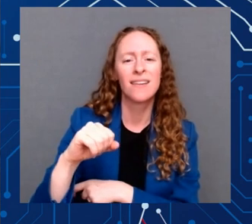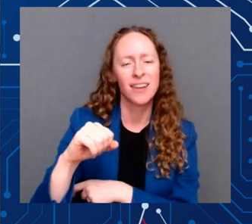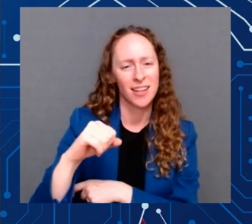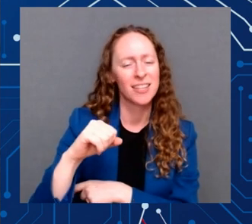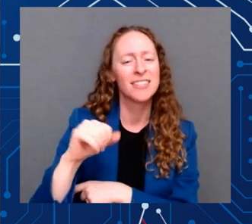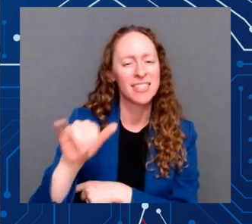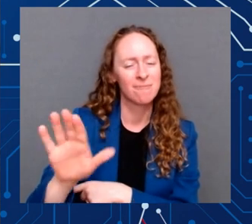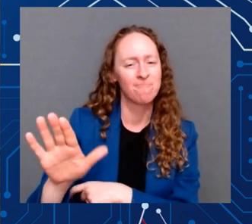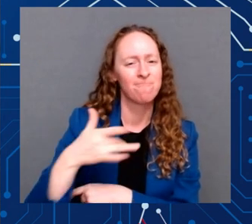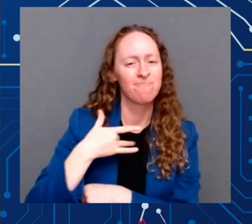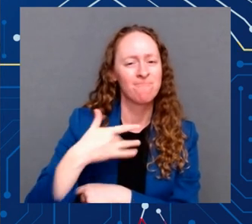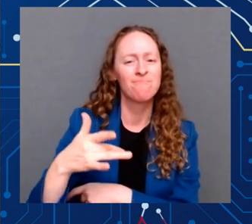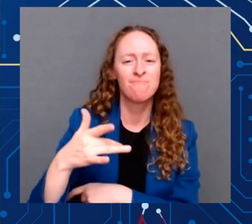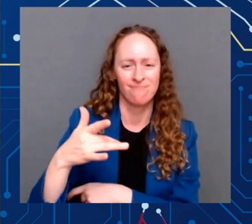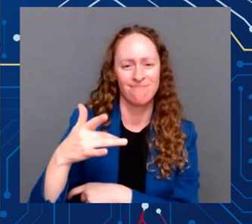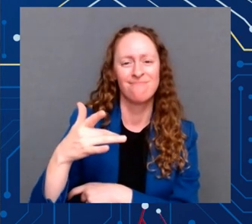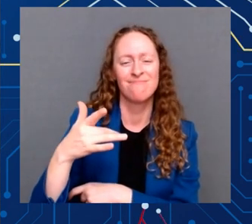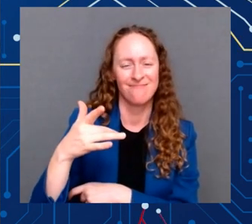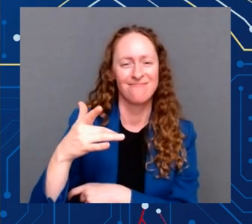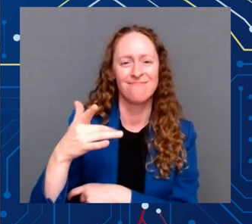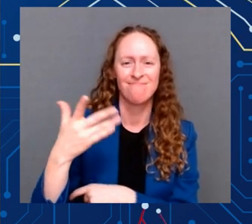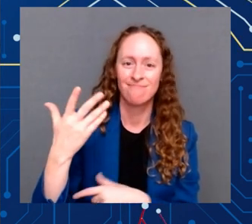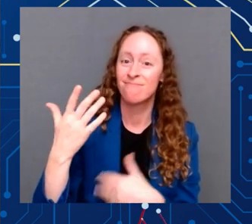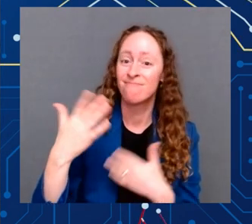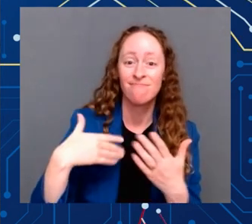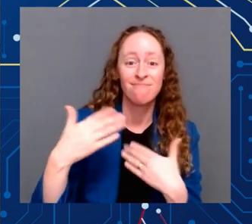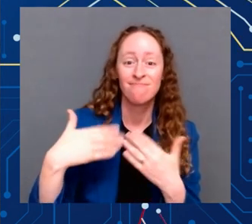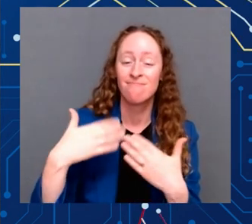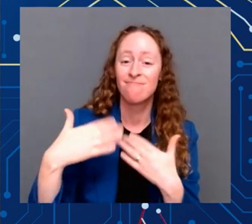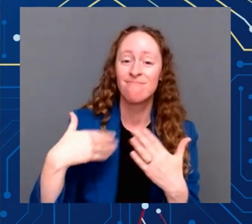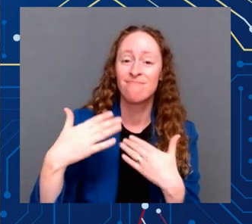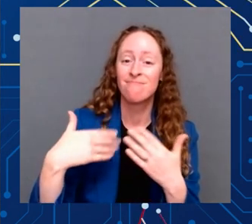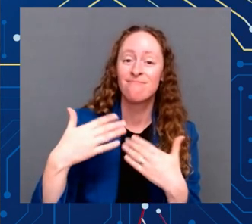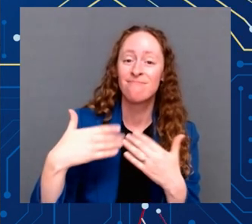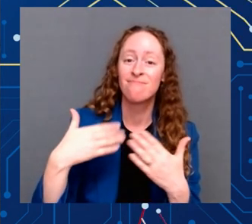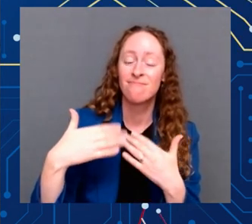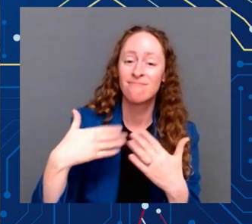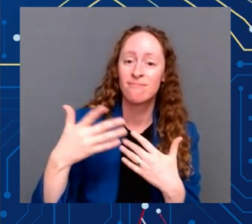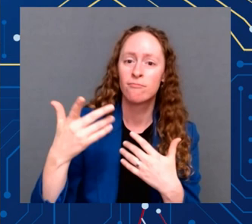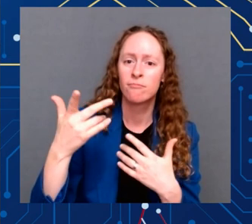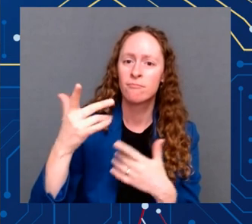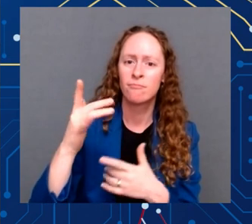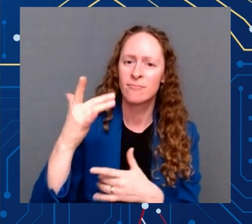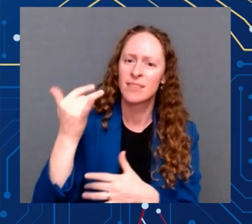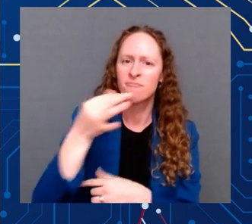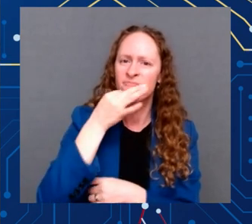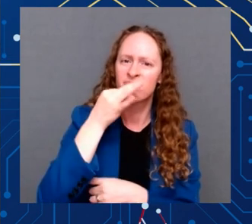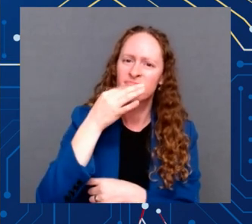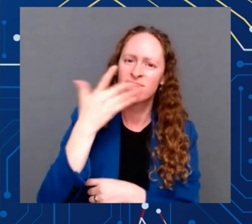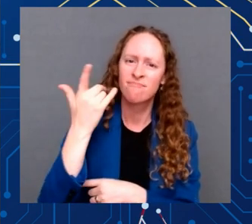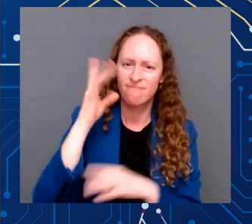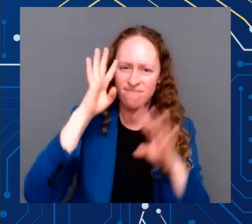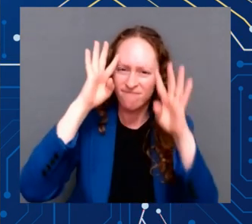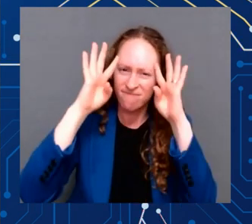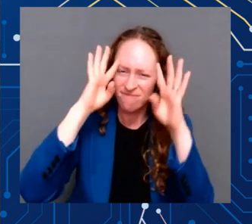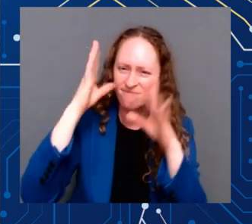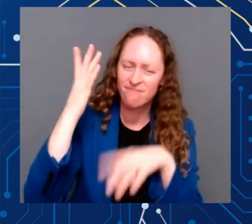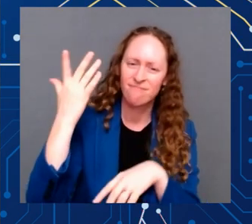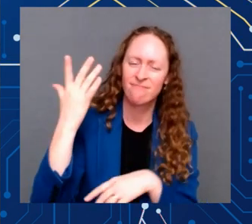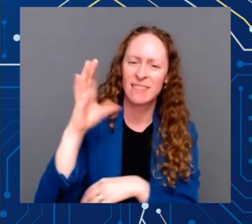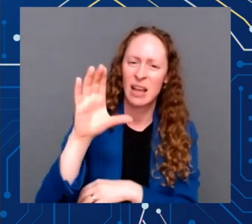almost. But what I realize is that my Corvette is now a hell- worth a hell of a lot more than when I bought it.